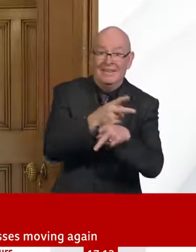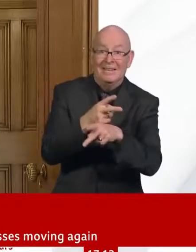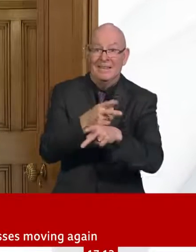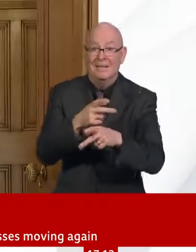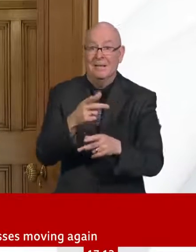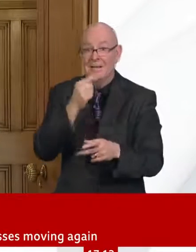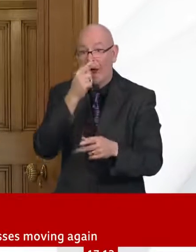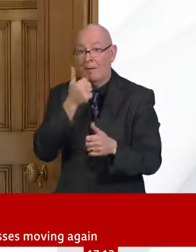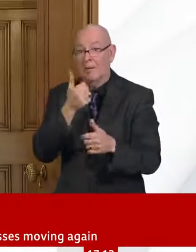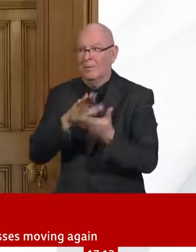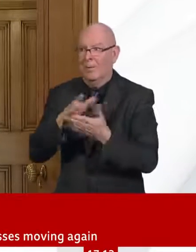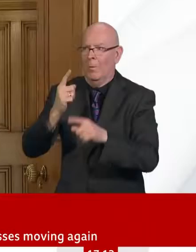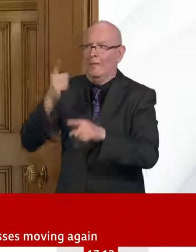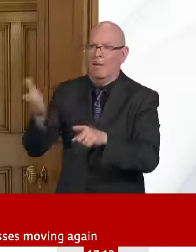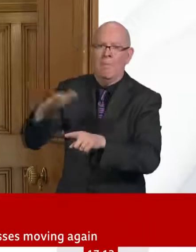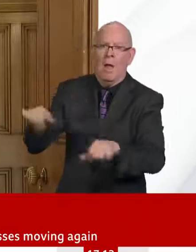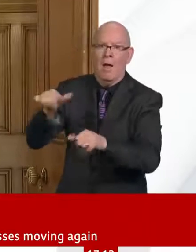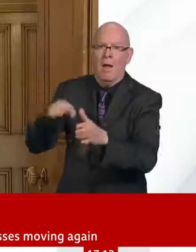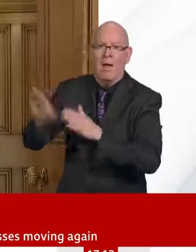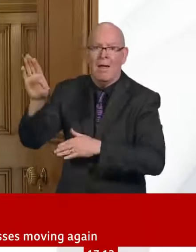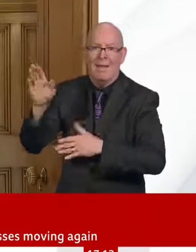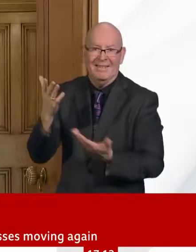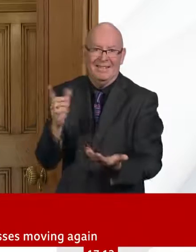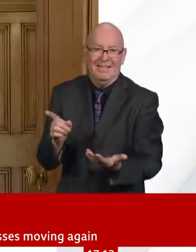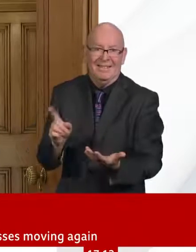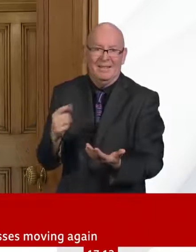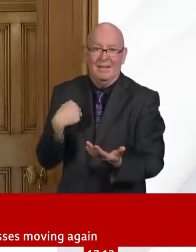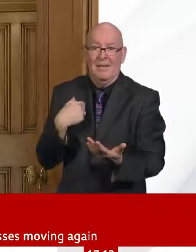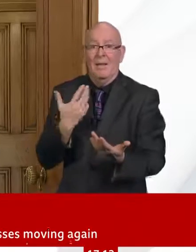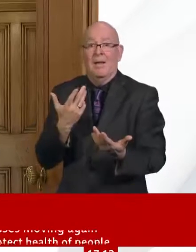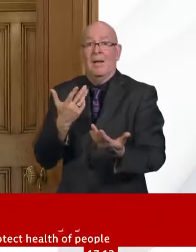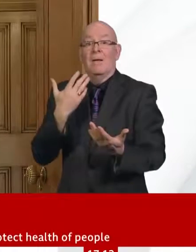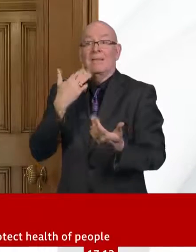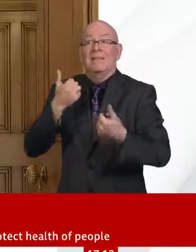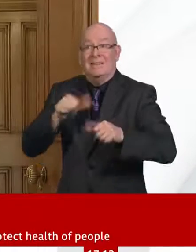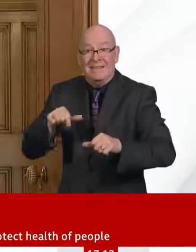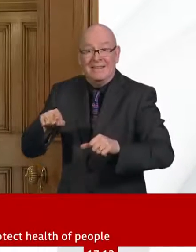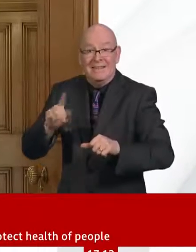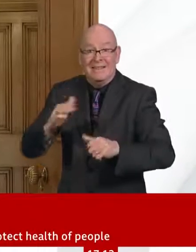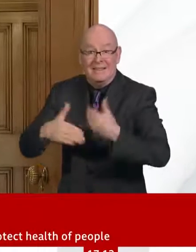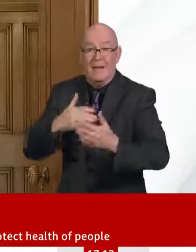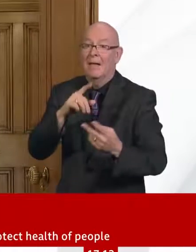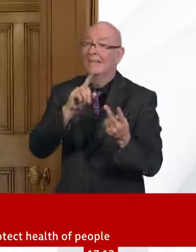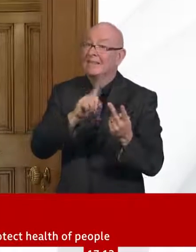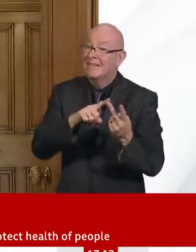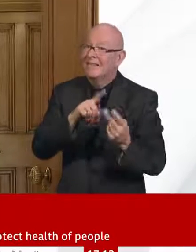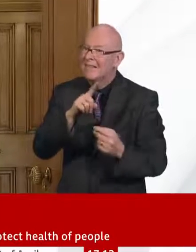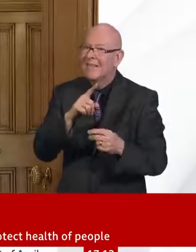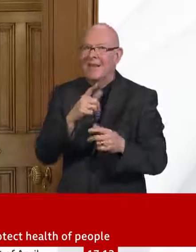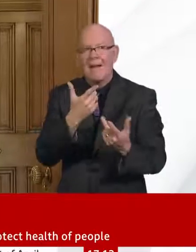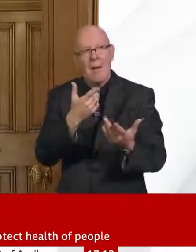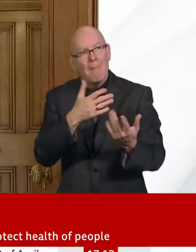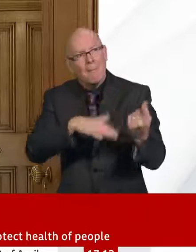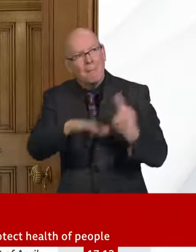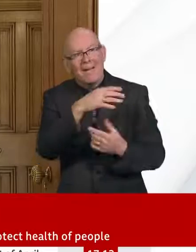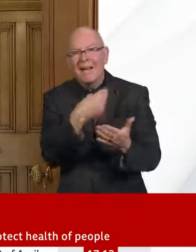decision. And as the OBR have said, I think the cost of not doing that would be far worse than if we did do what we're doing. So I think that is the